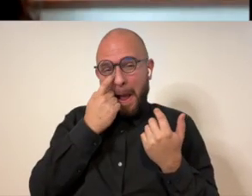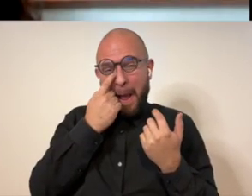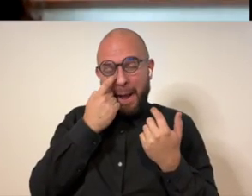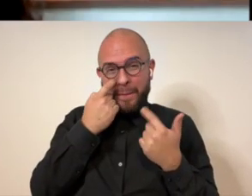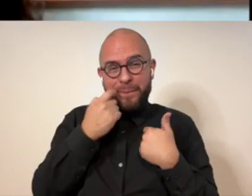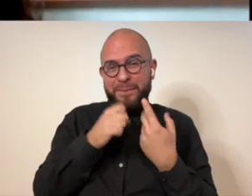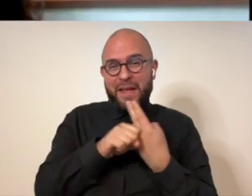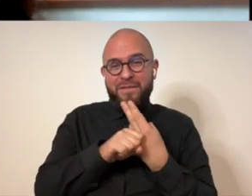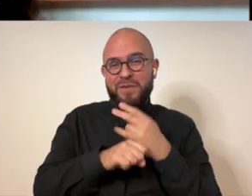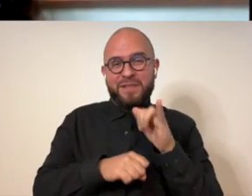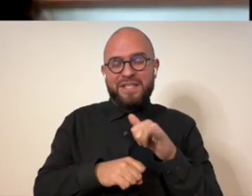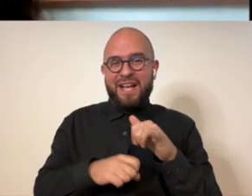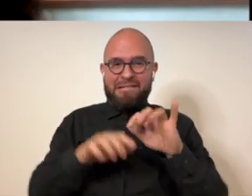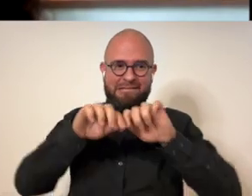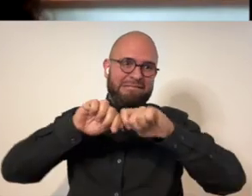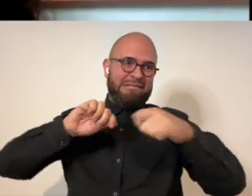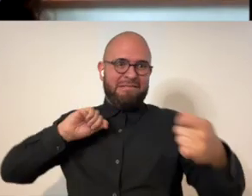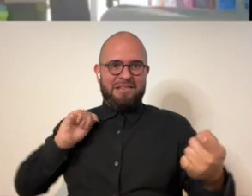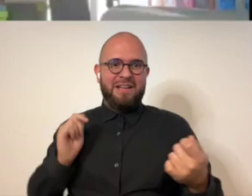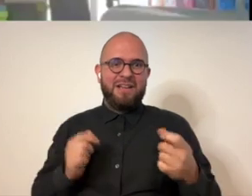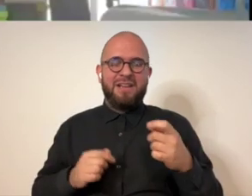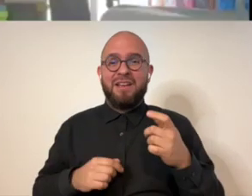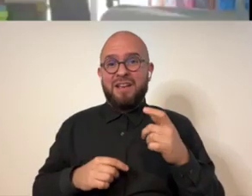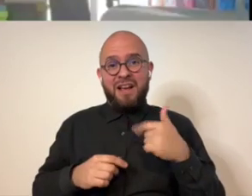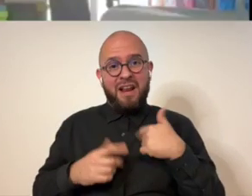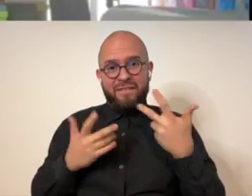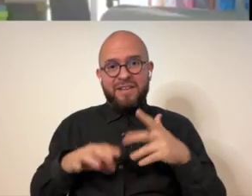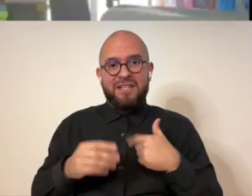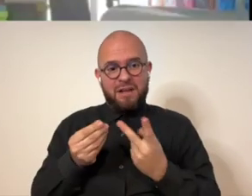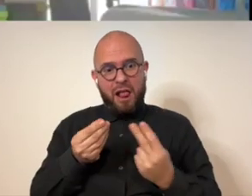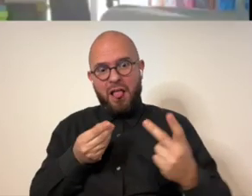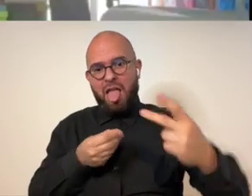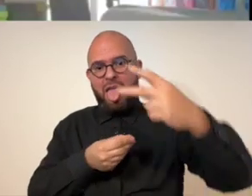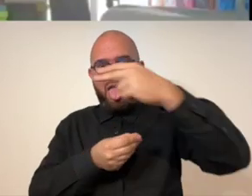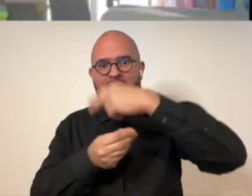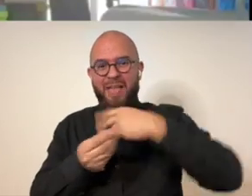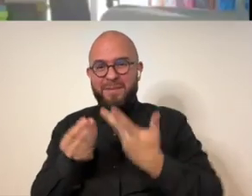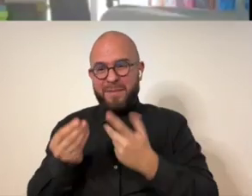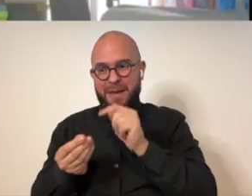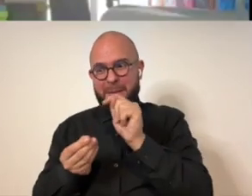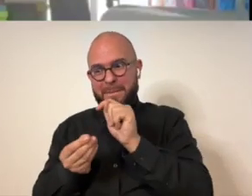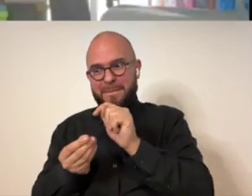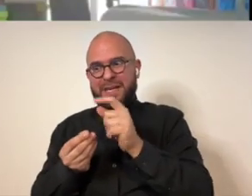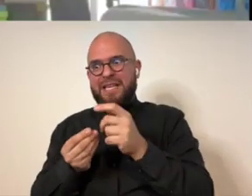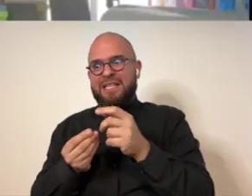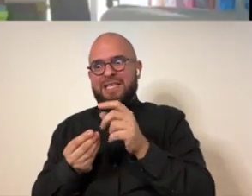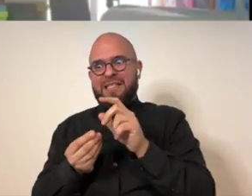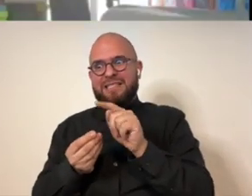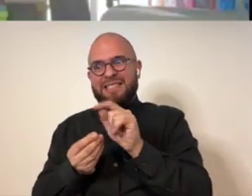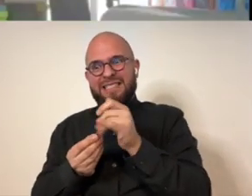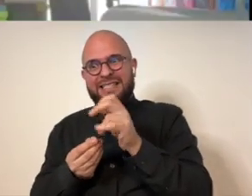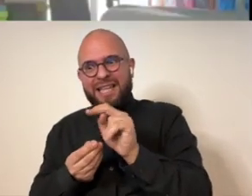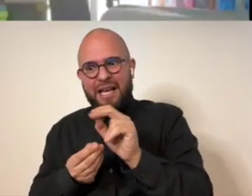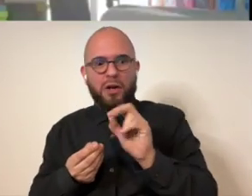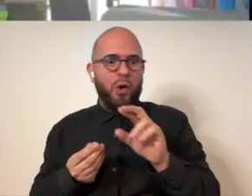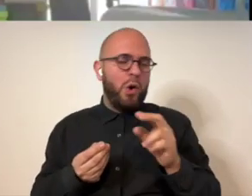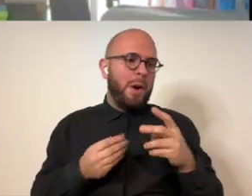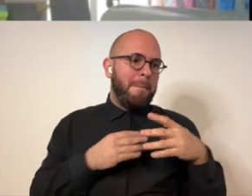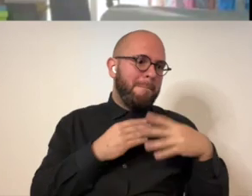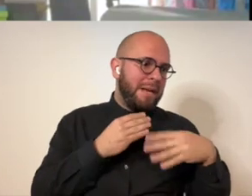and i uh i've literally used thrifted bedsheets to make quilts where i'm like cutting around a pea stain or a blood stain